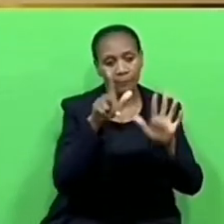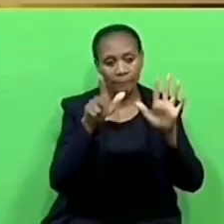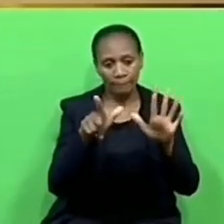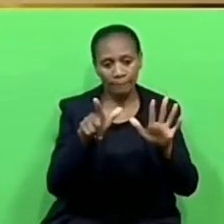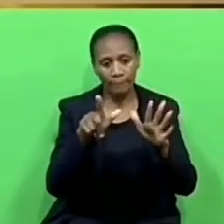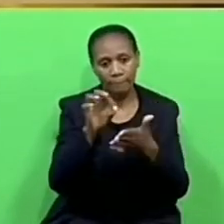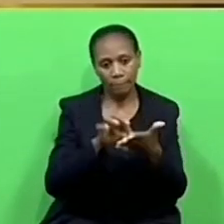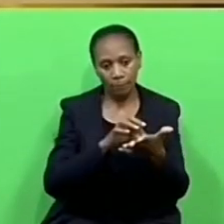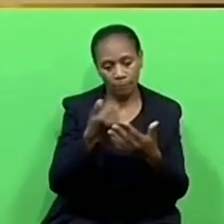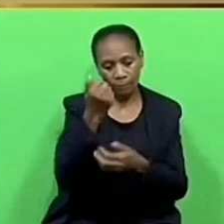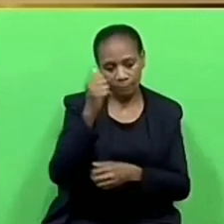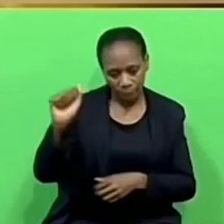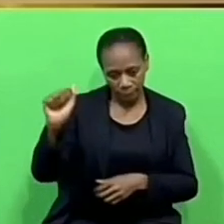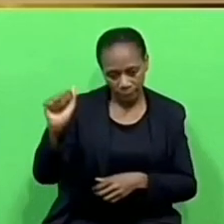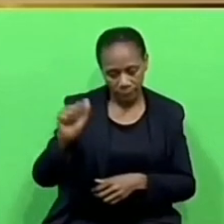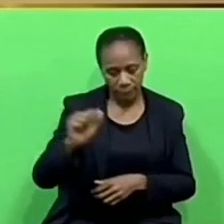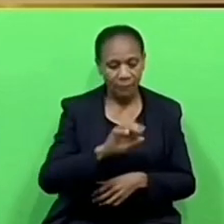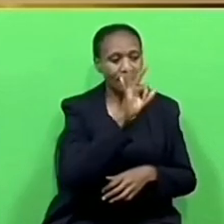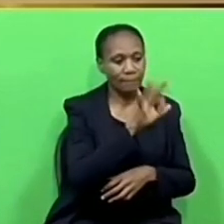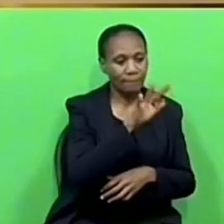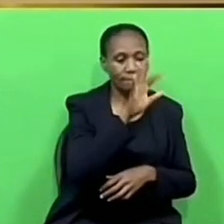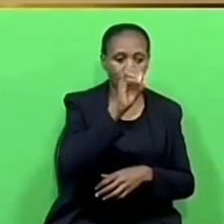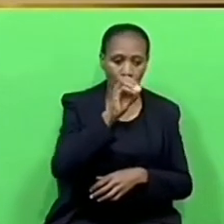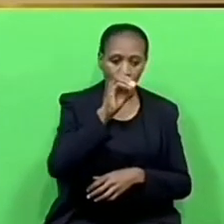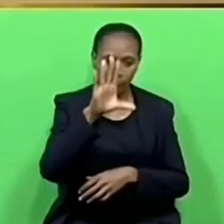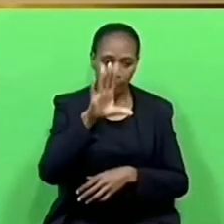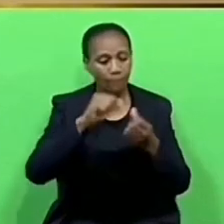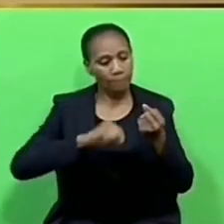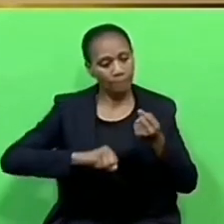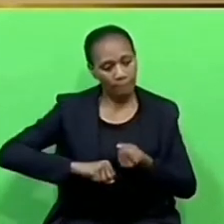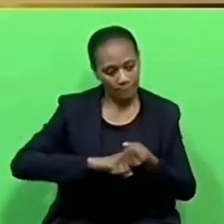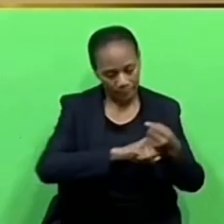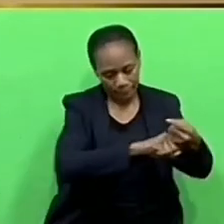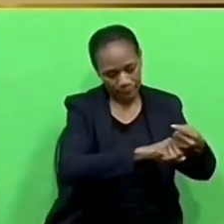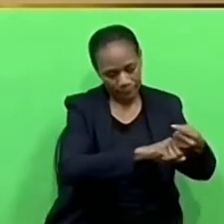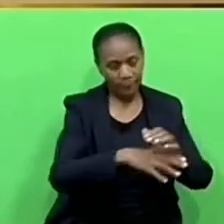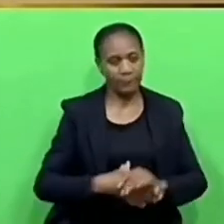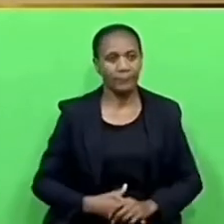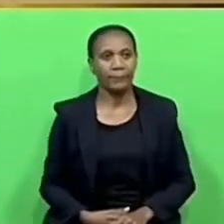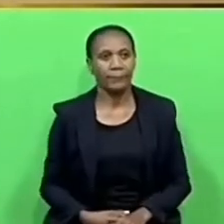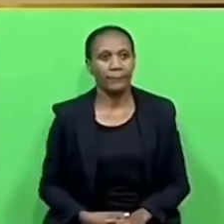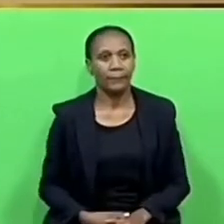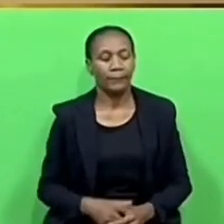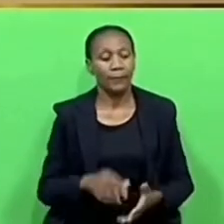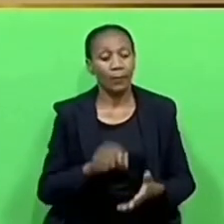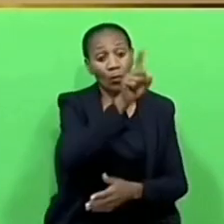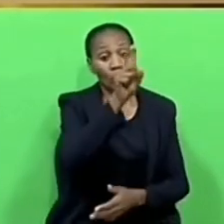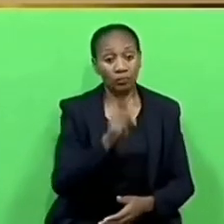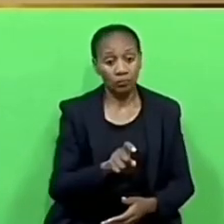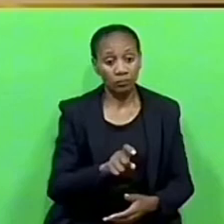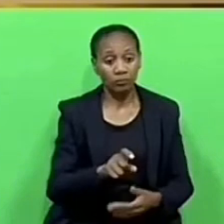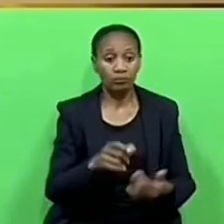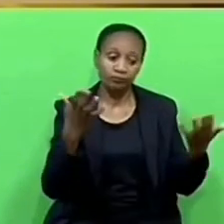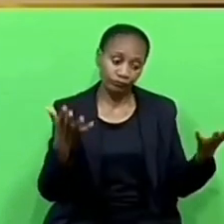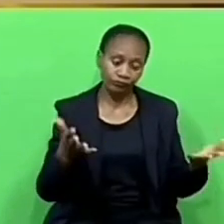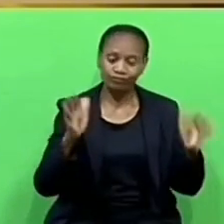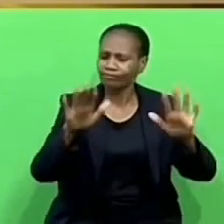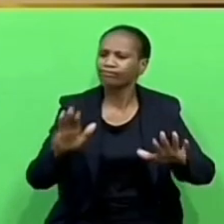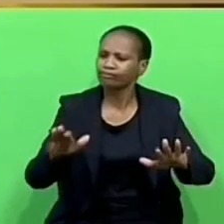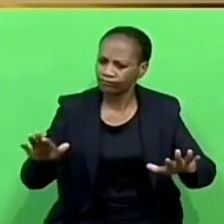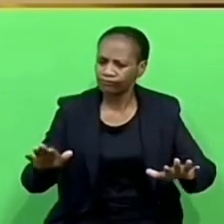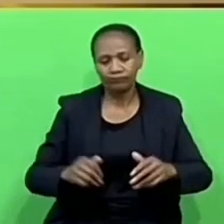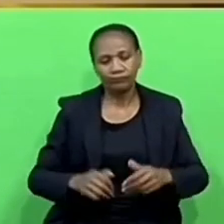voted against and 305 voted in favour. The question is of order.